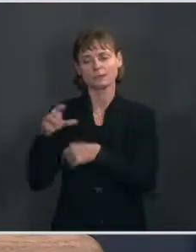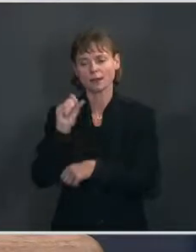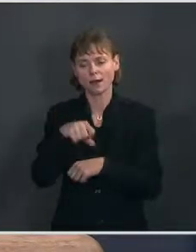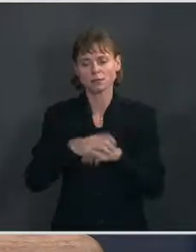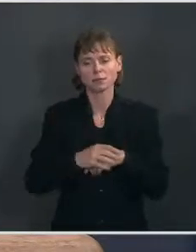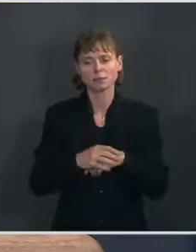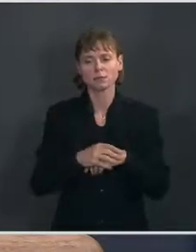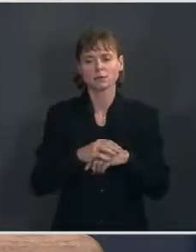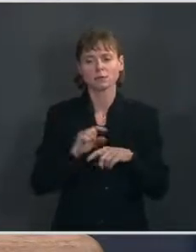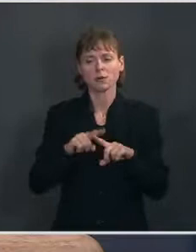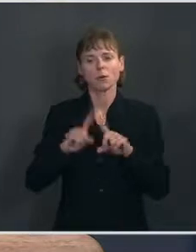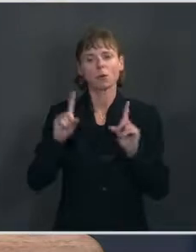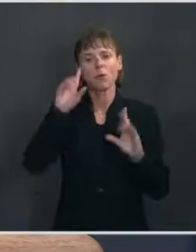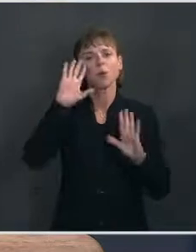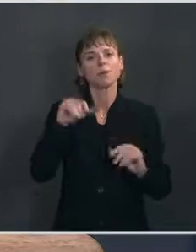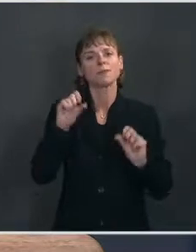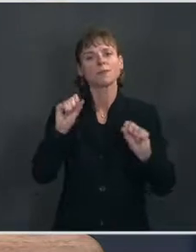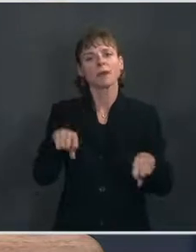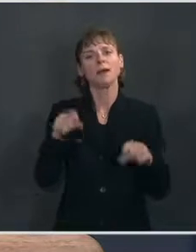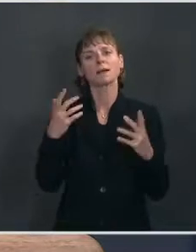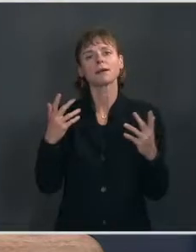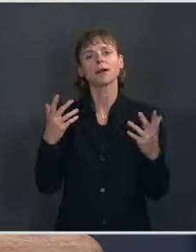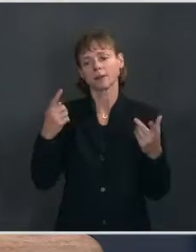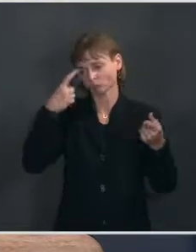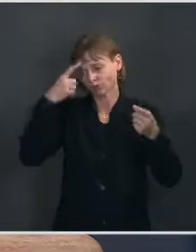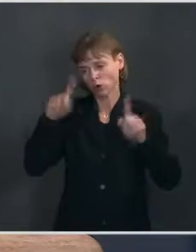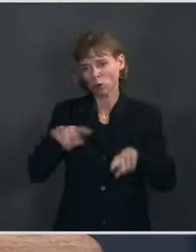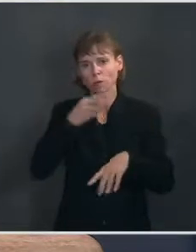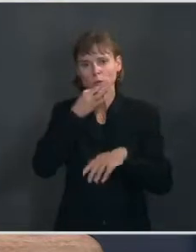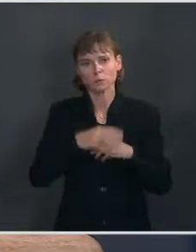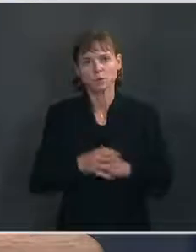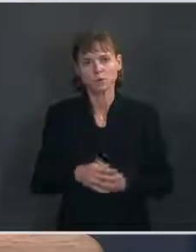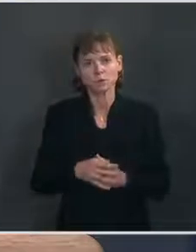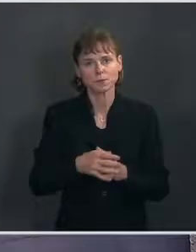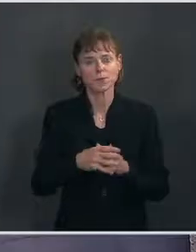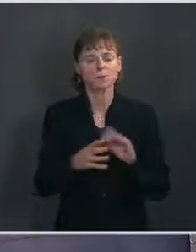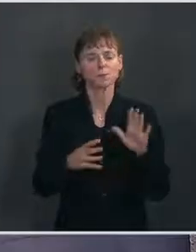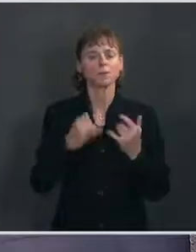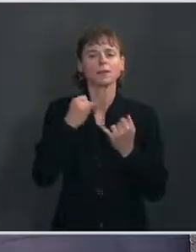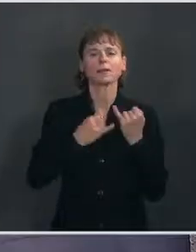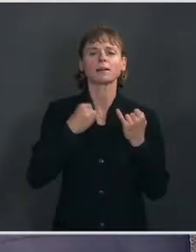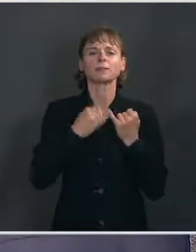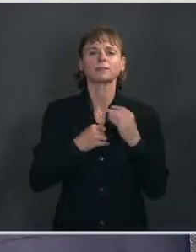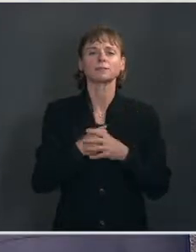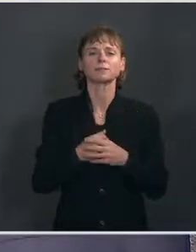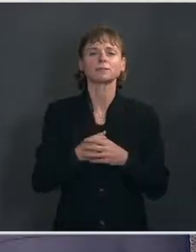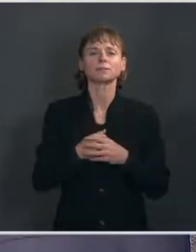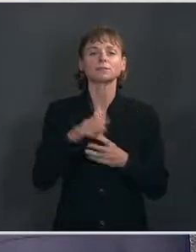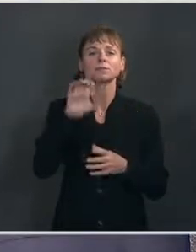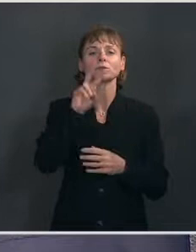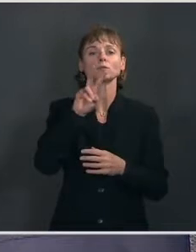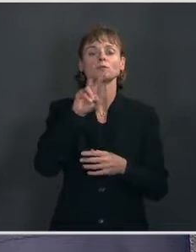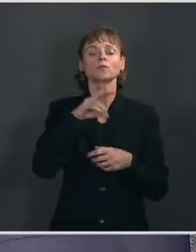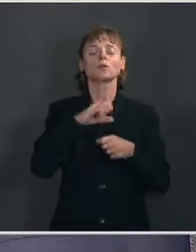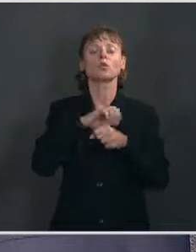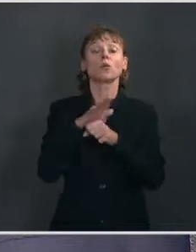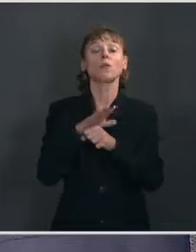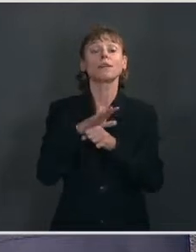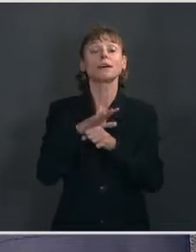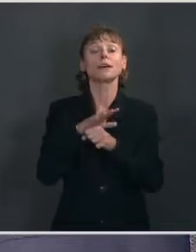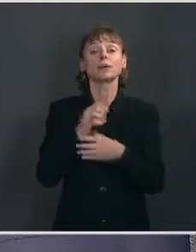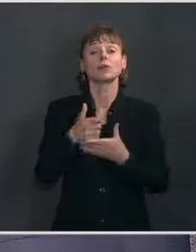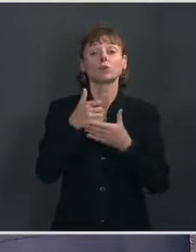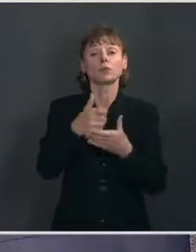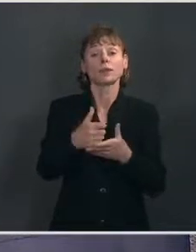they can come to common ground soon. The And just lastly, on the overall COVID relief package, in terms of